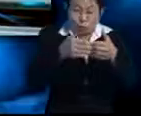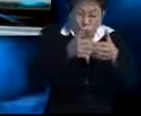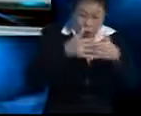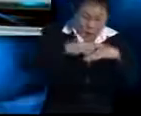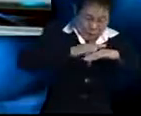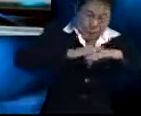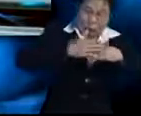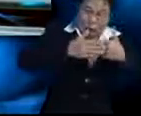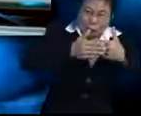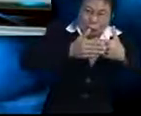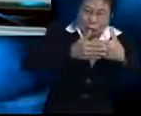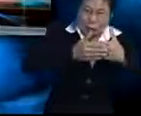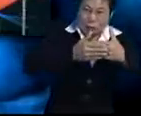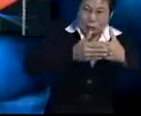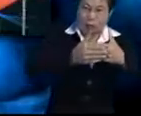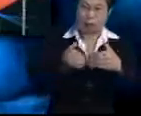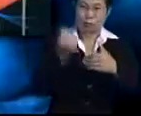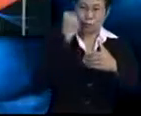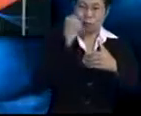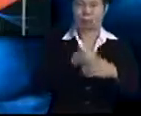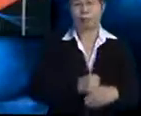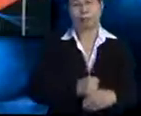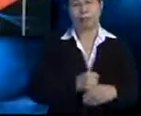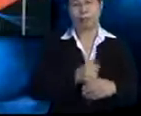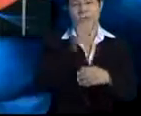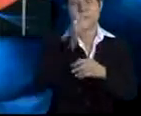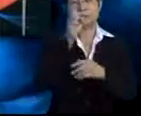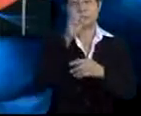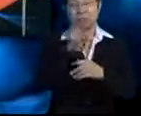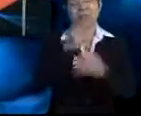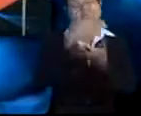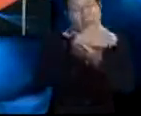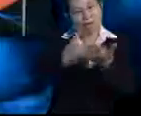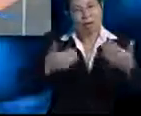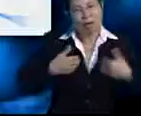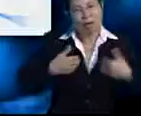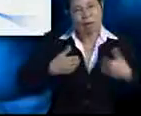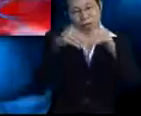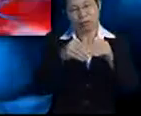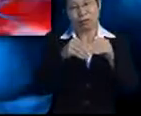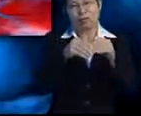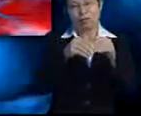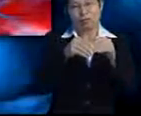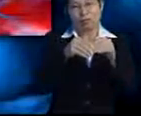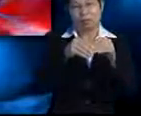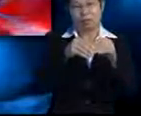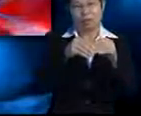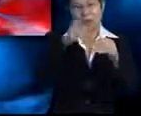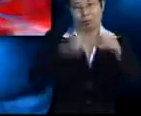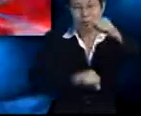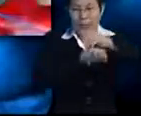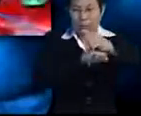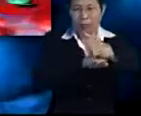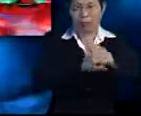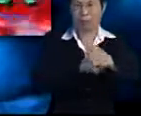to form a strong stem. Some woody plants have additional features for support, such as